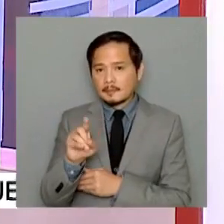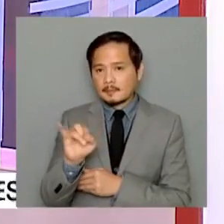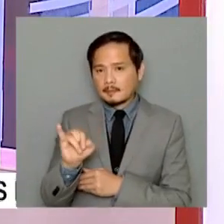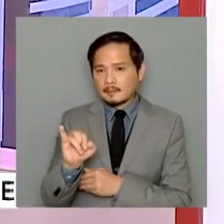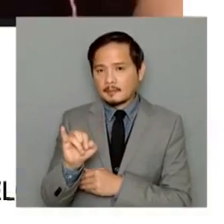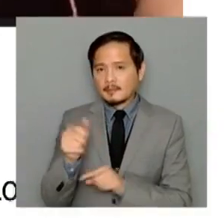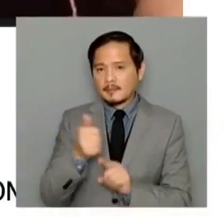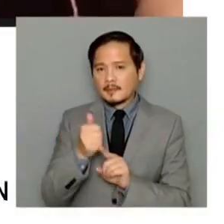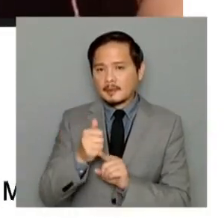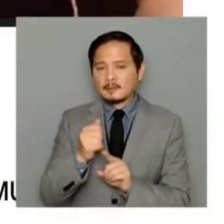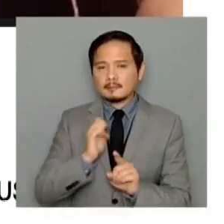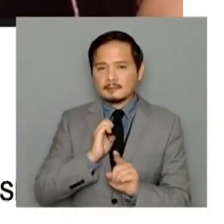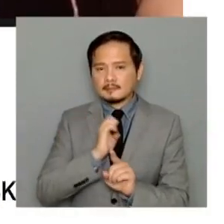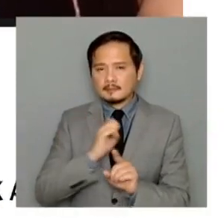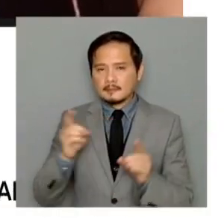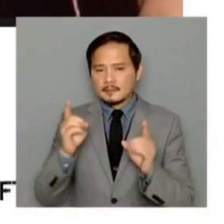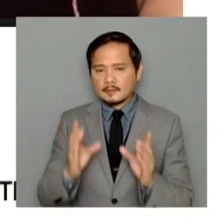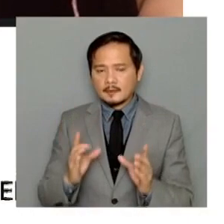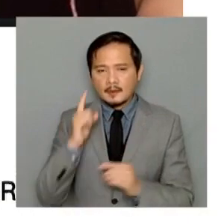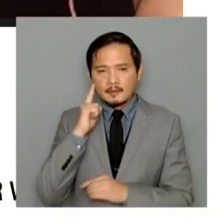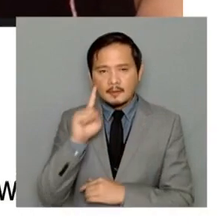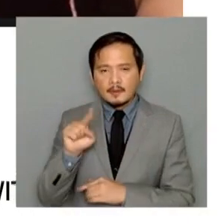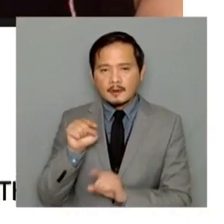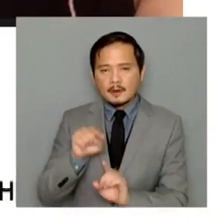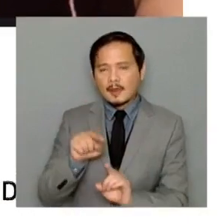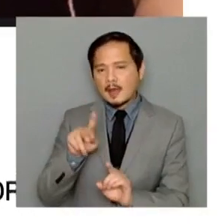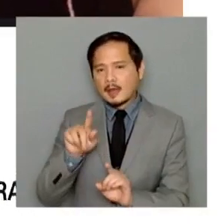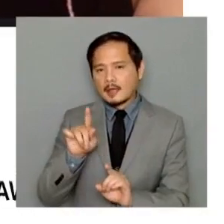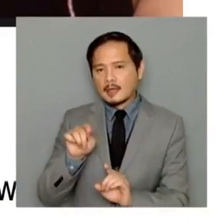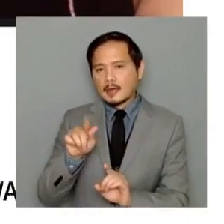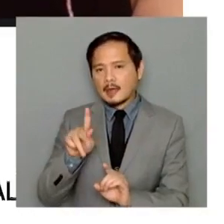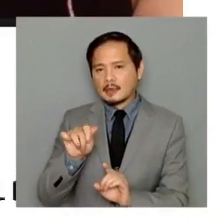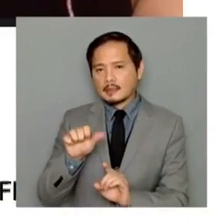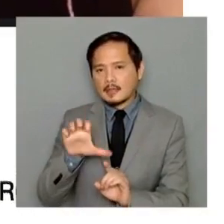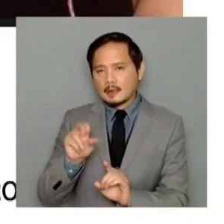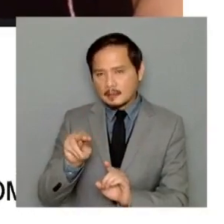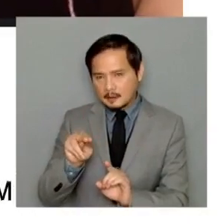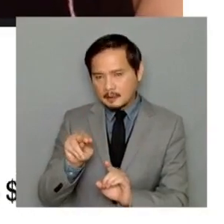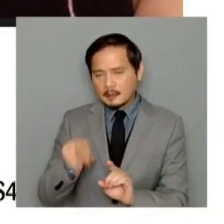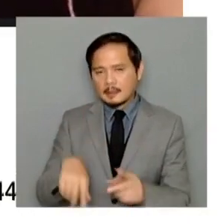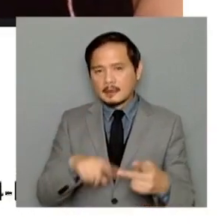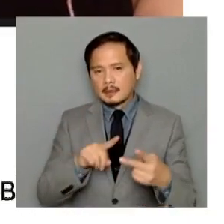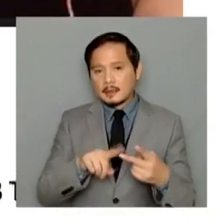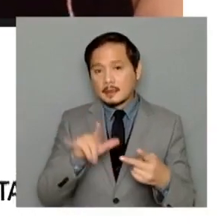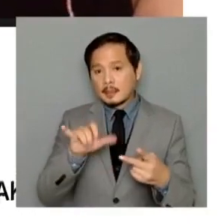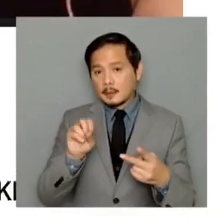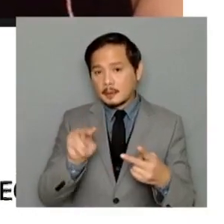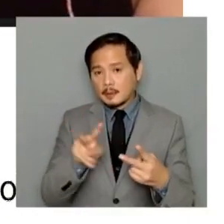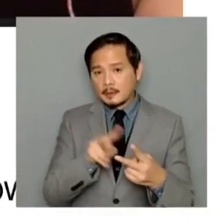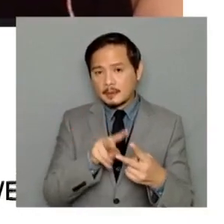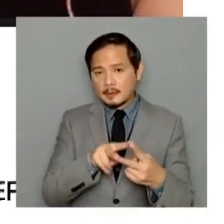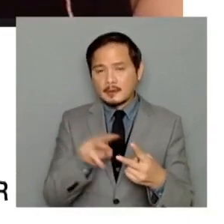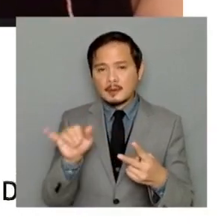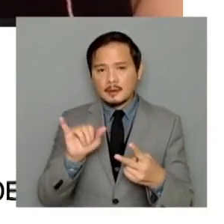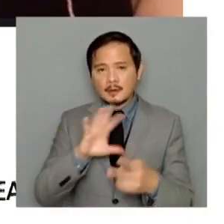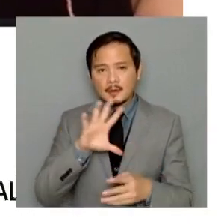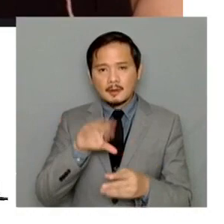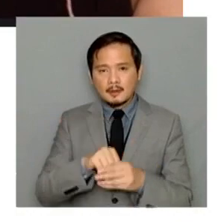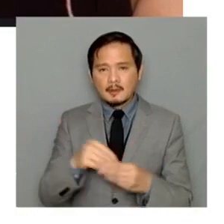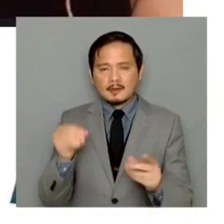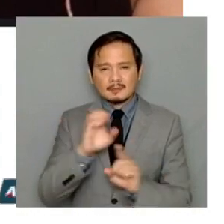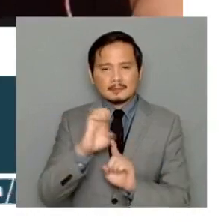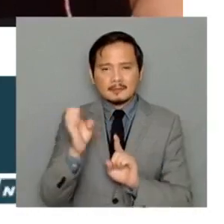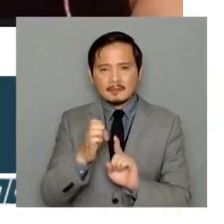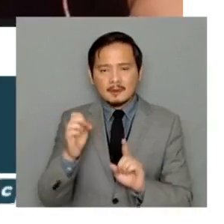of the Save Zambales Kalikasan Movement. We're also joined by Leon Dulce, National Coordinator of the Kalikasan People's Network for the Environment.